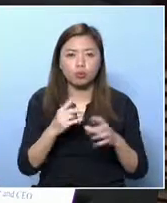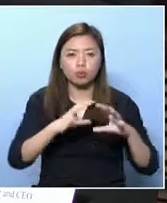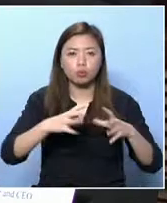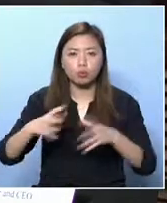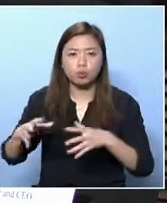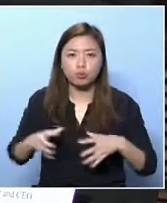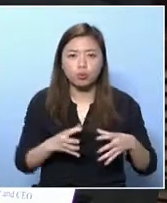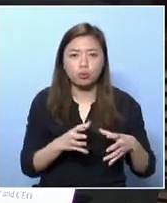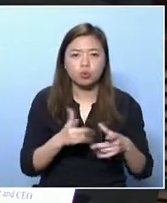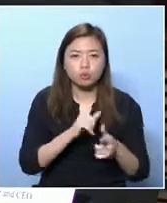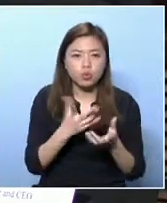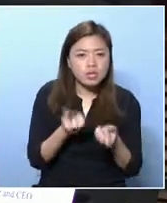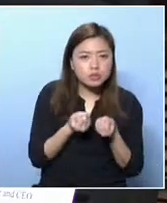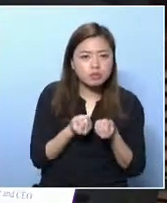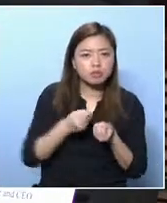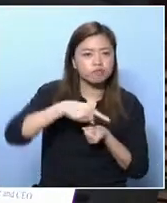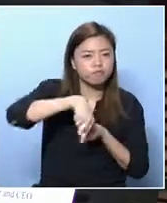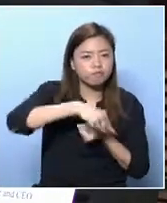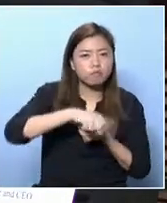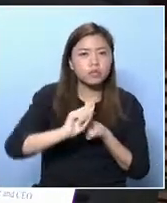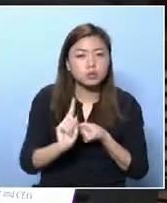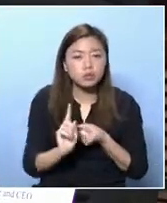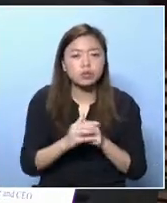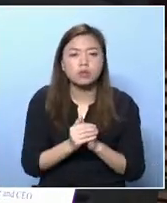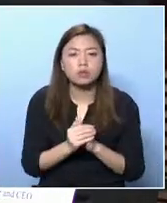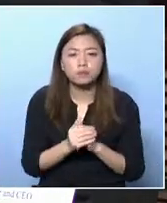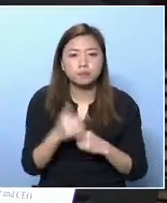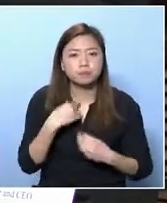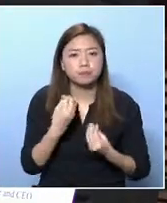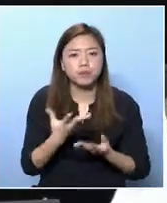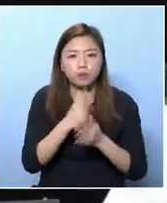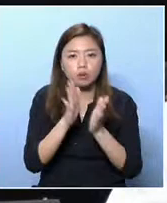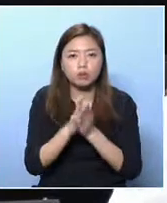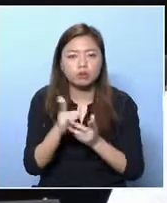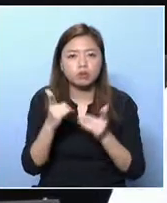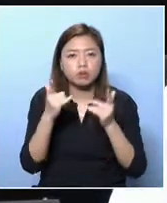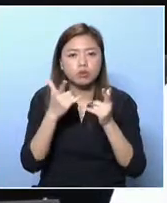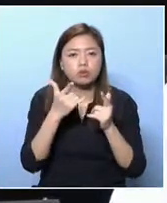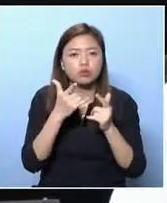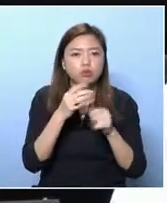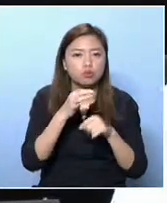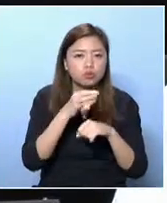awareness to the public about ending racial discrimination. Thank you. Thank you. Thank